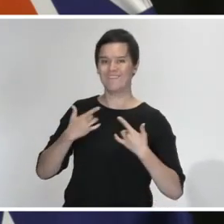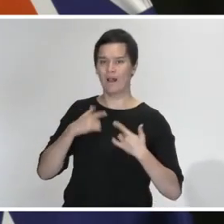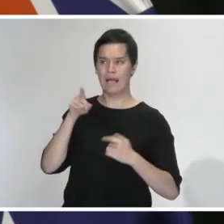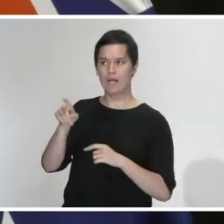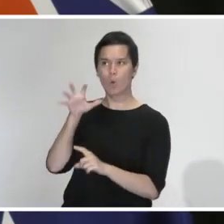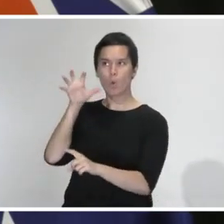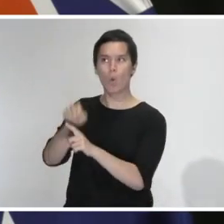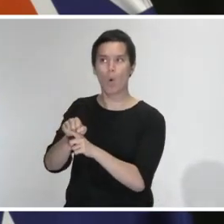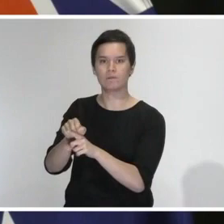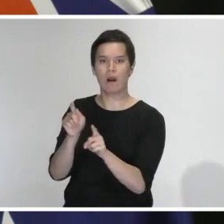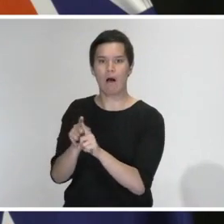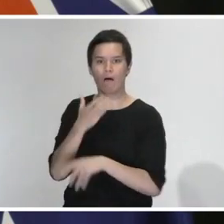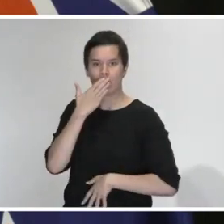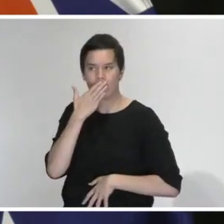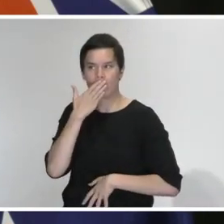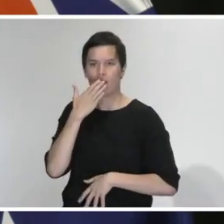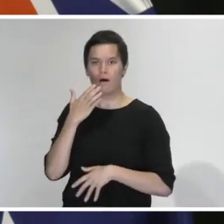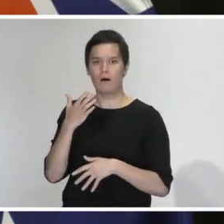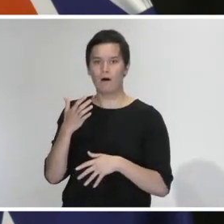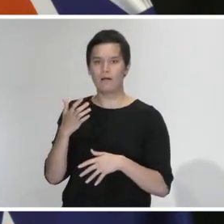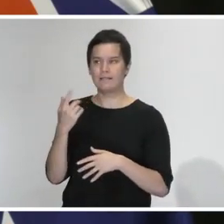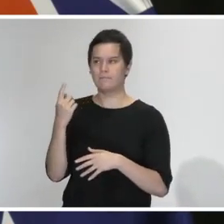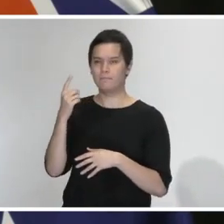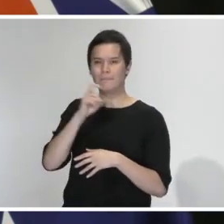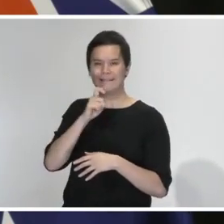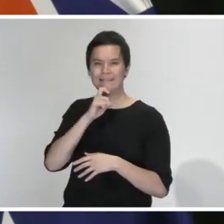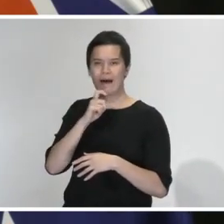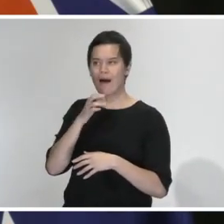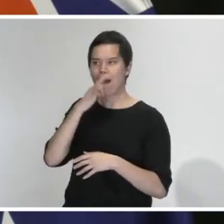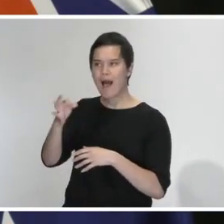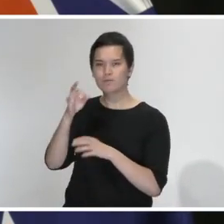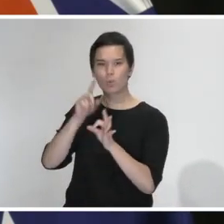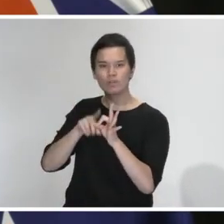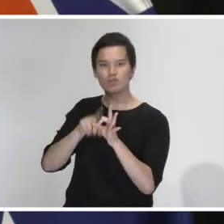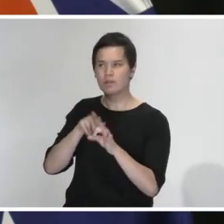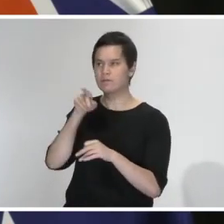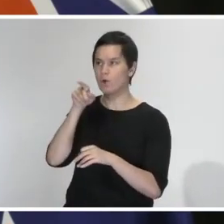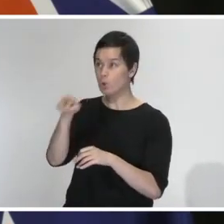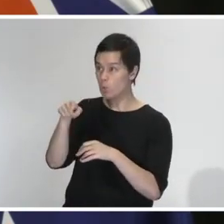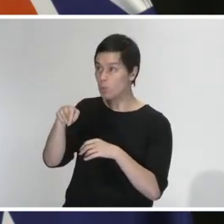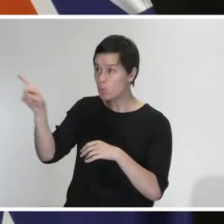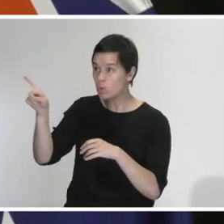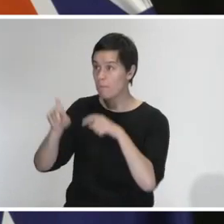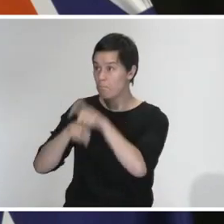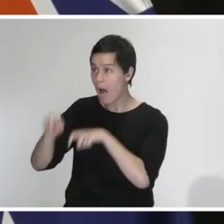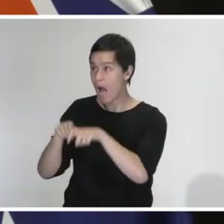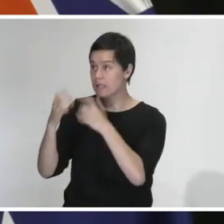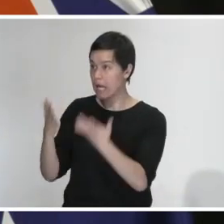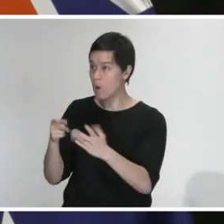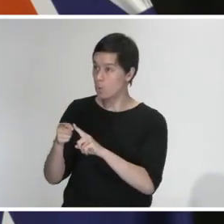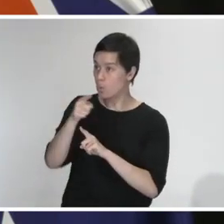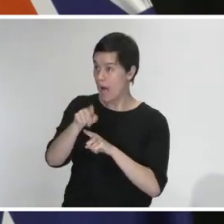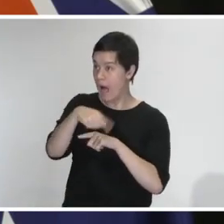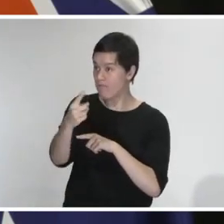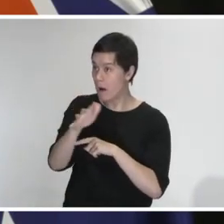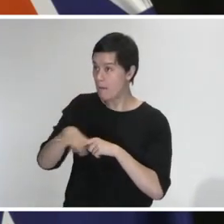afternoon about other breaches and whether he had driven to other locations for recreation activity, if he only came clean because he... That is not the case. That is